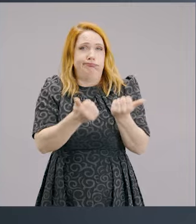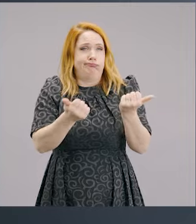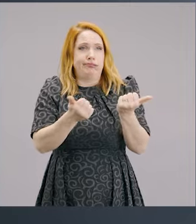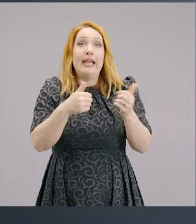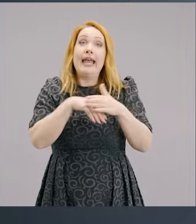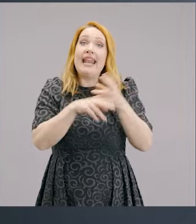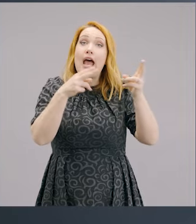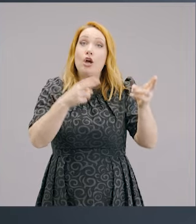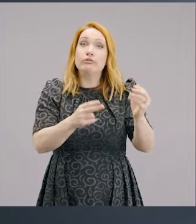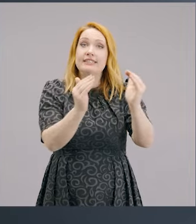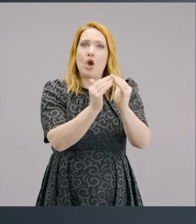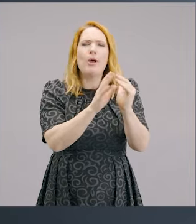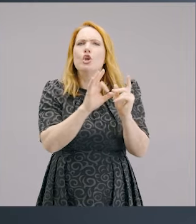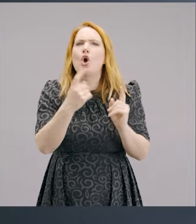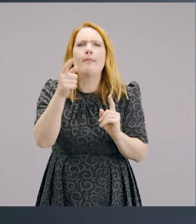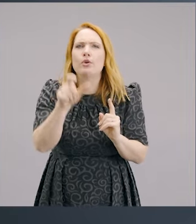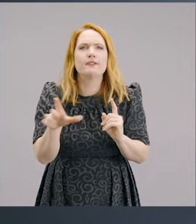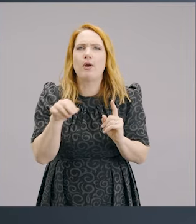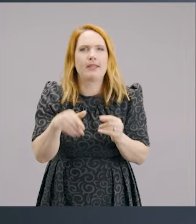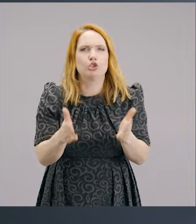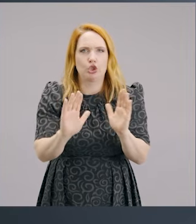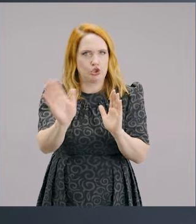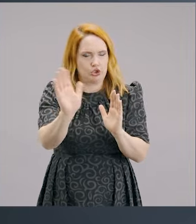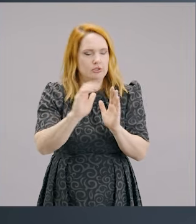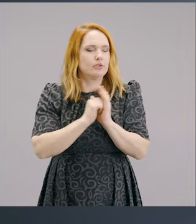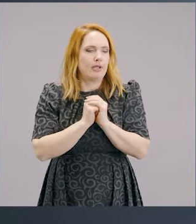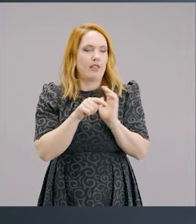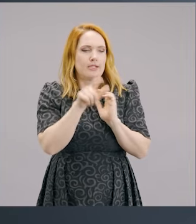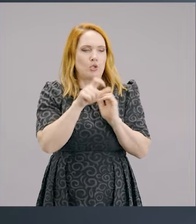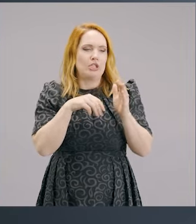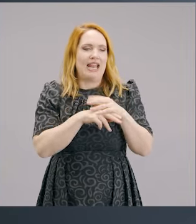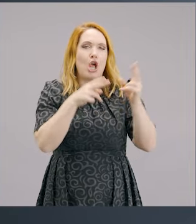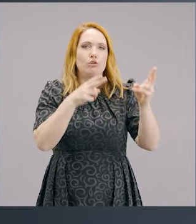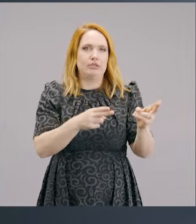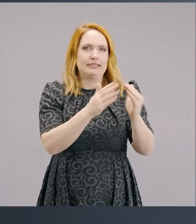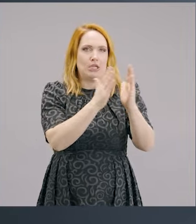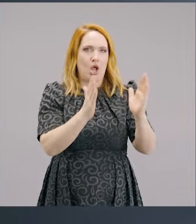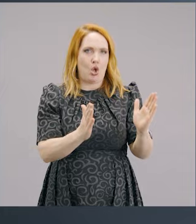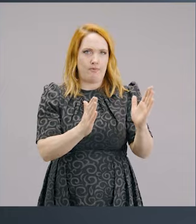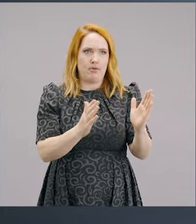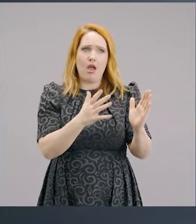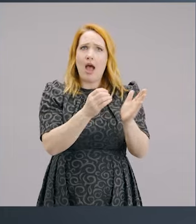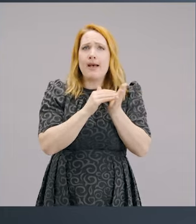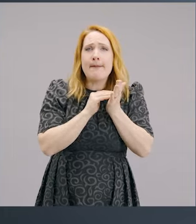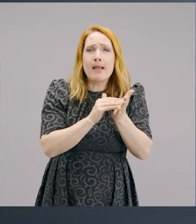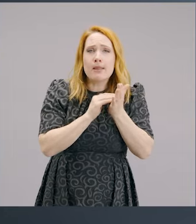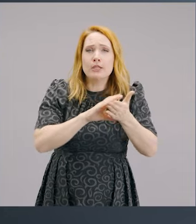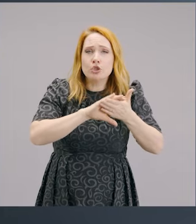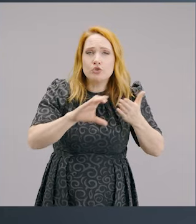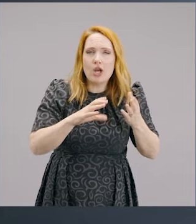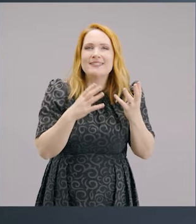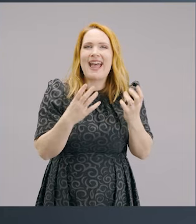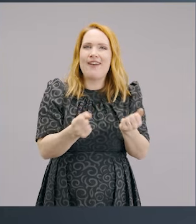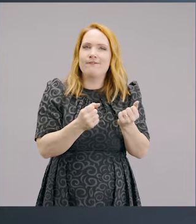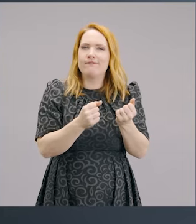home, it's nobody that comes to this church or anything like that, it's gone into a rest home, there's this millions of dollars sitting in